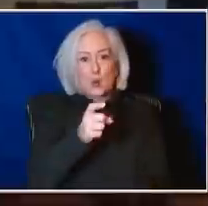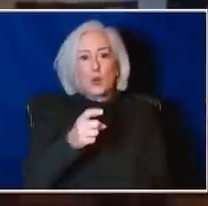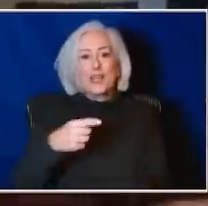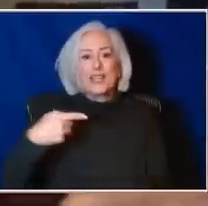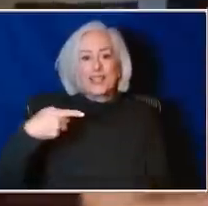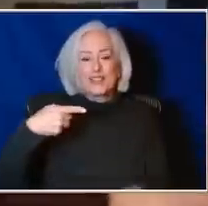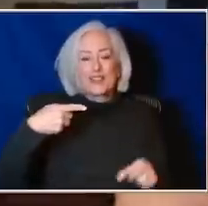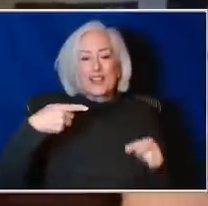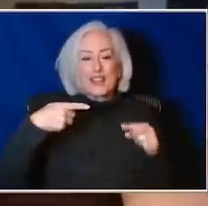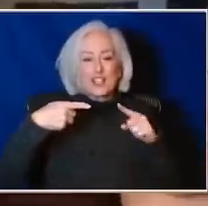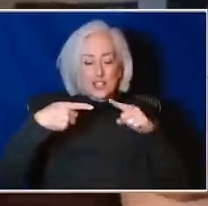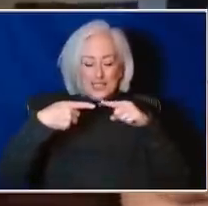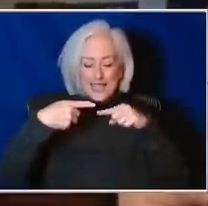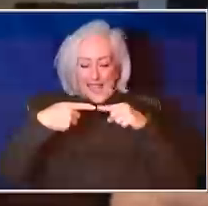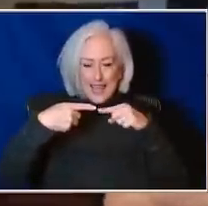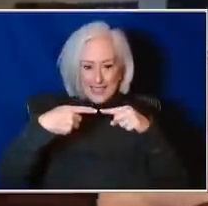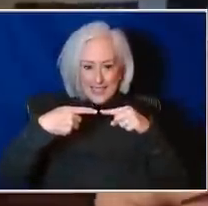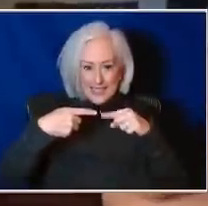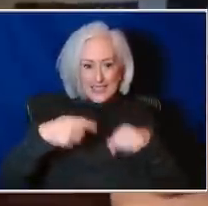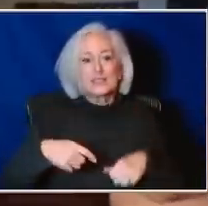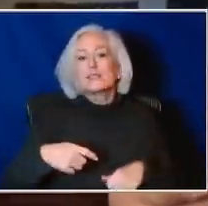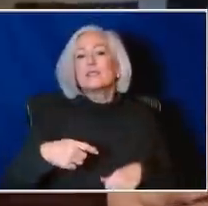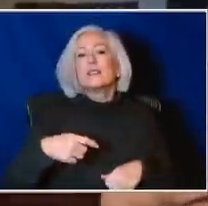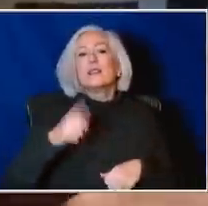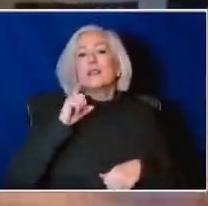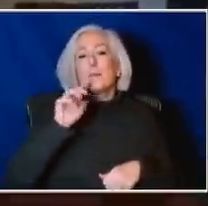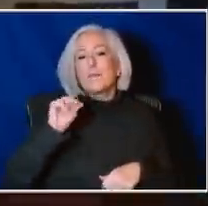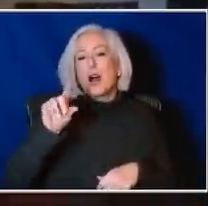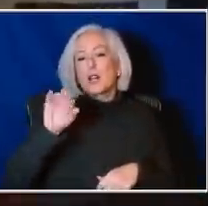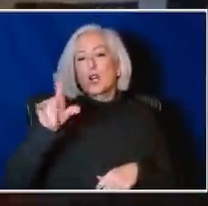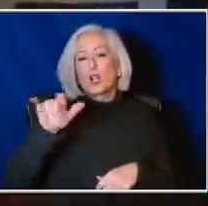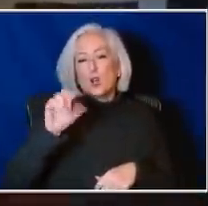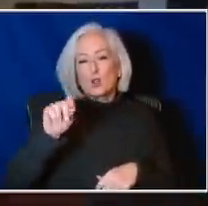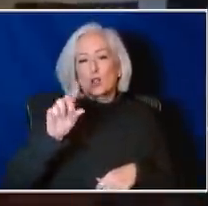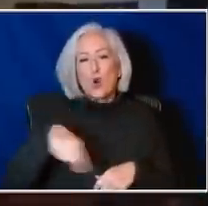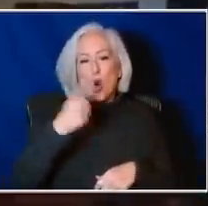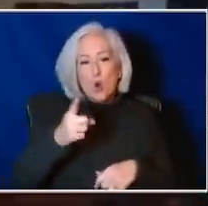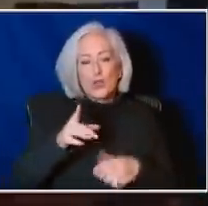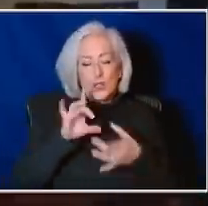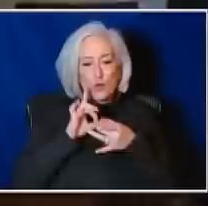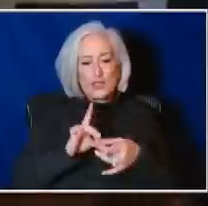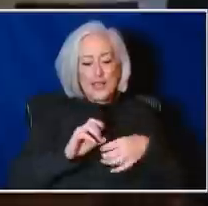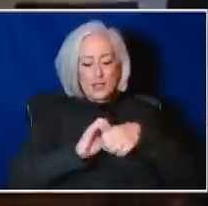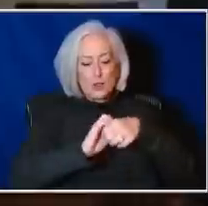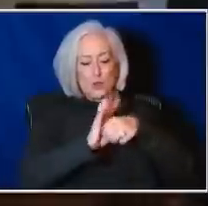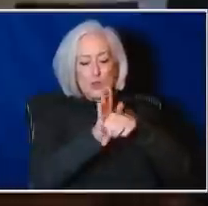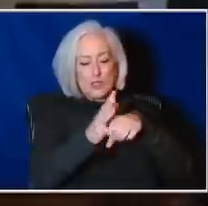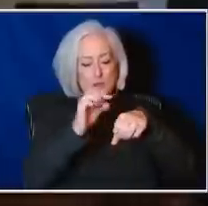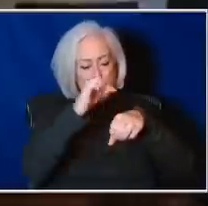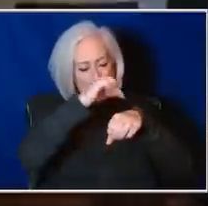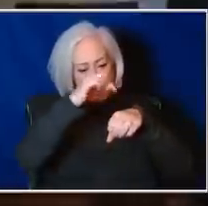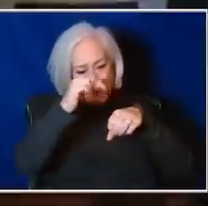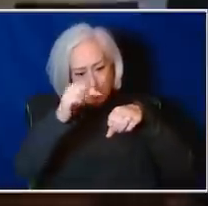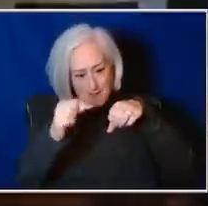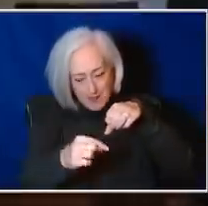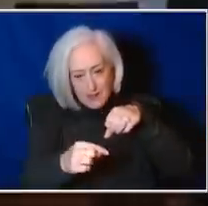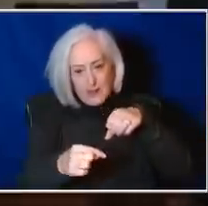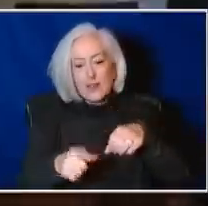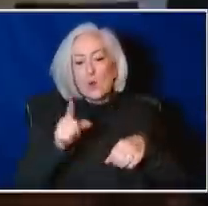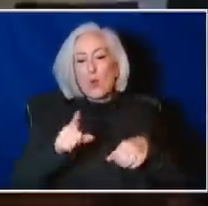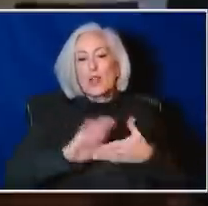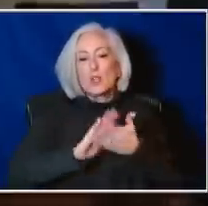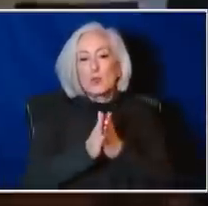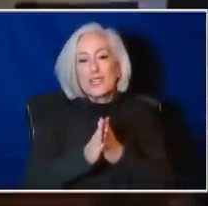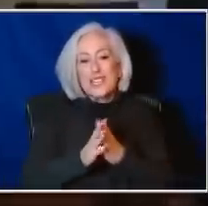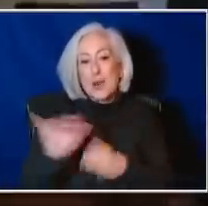monoclonal antibody, it's just against this spike portion. But when you get infected, you develop antibodies against